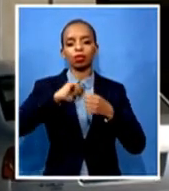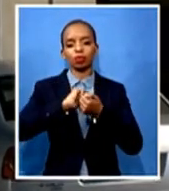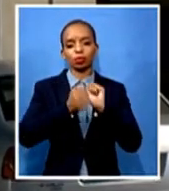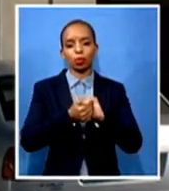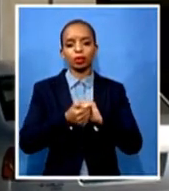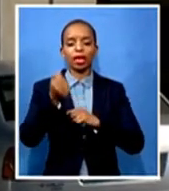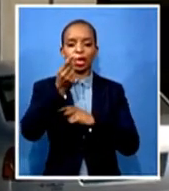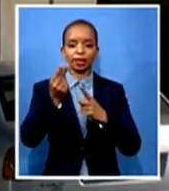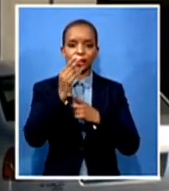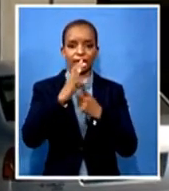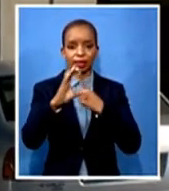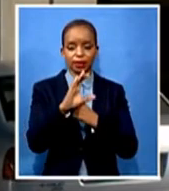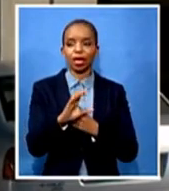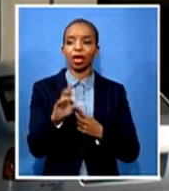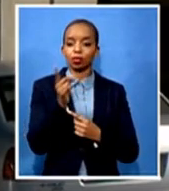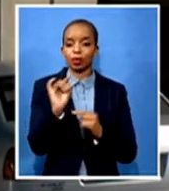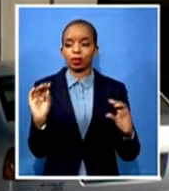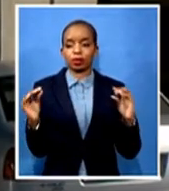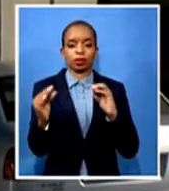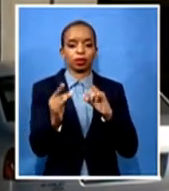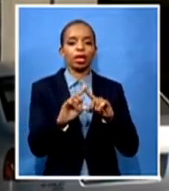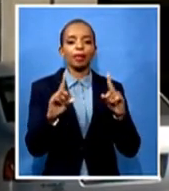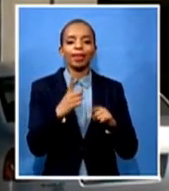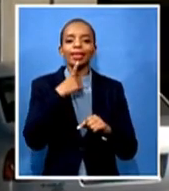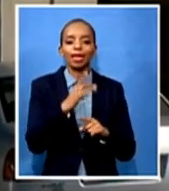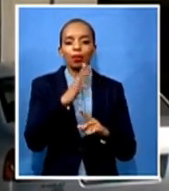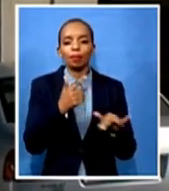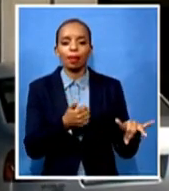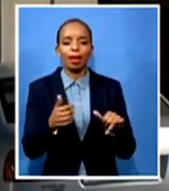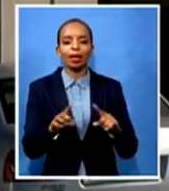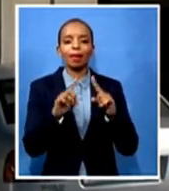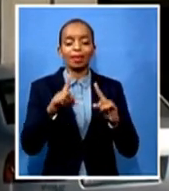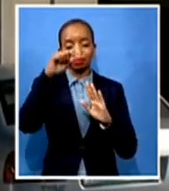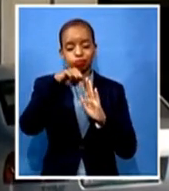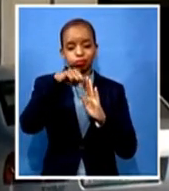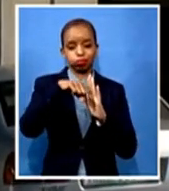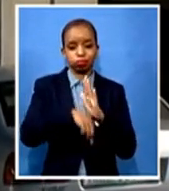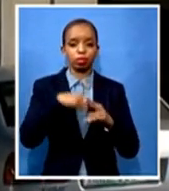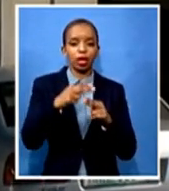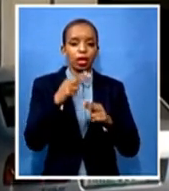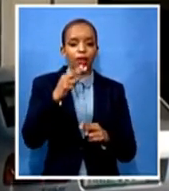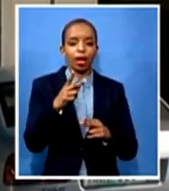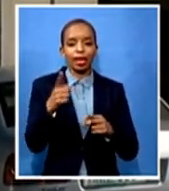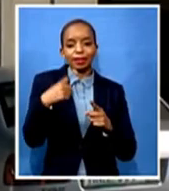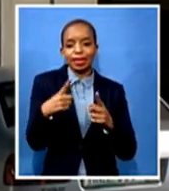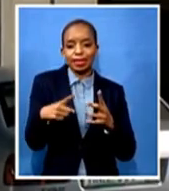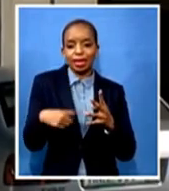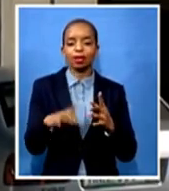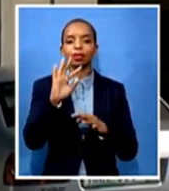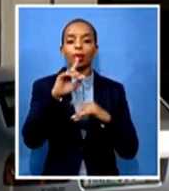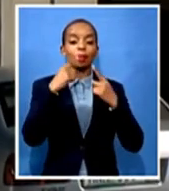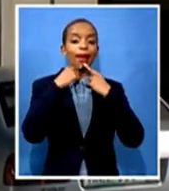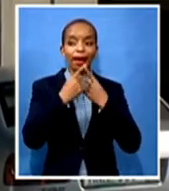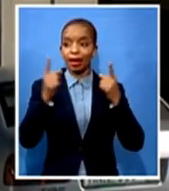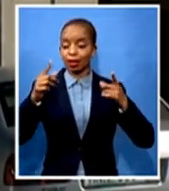back. But the nitty-gritties of which the finer details will be announced here right now. The MEC has just made her